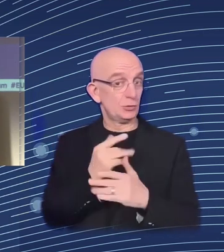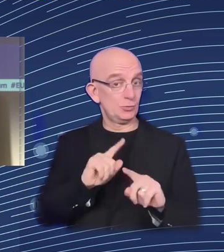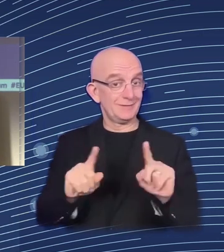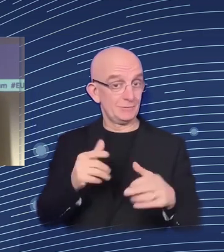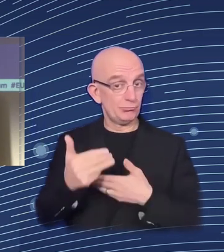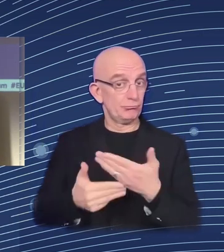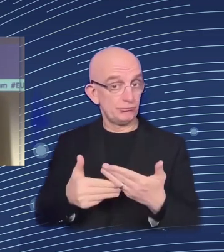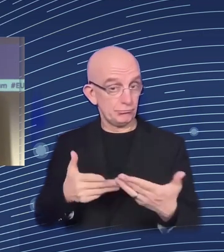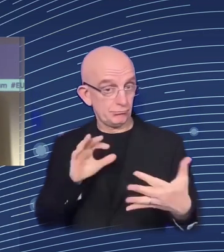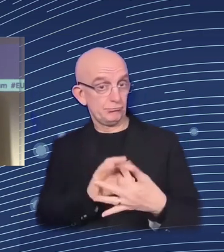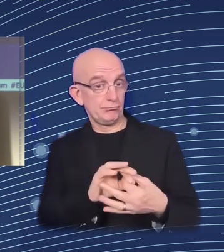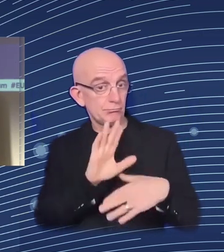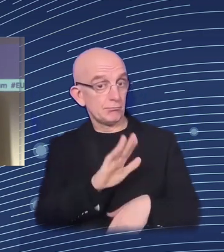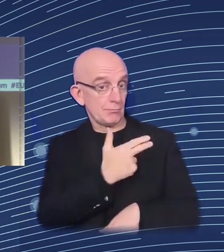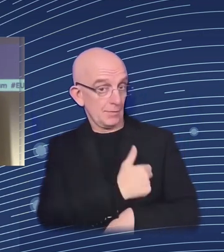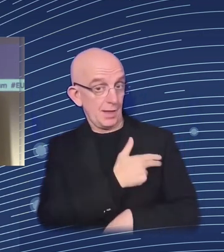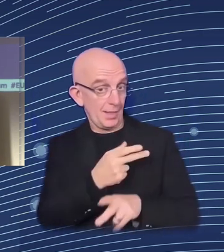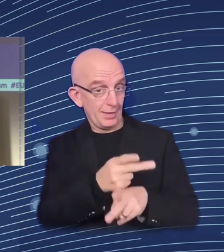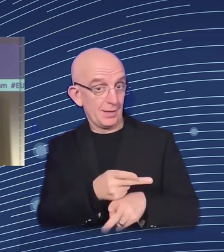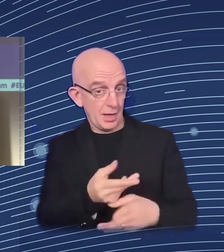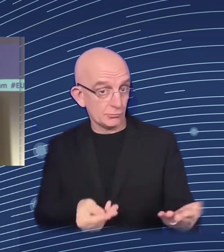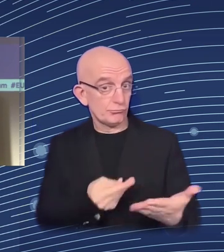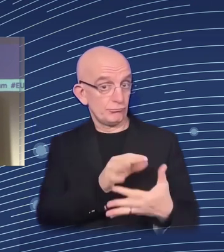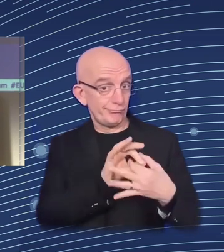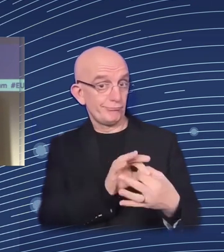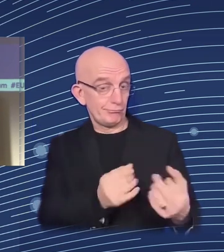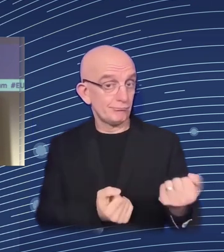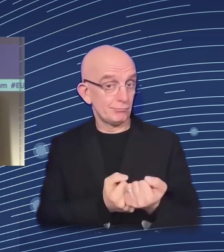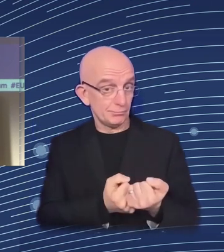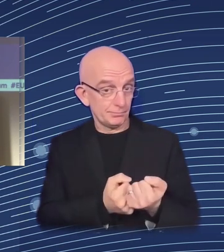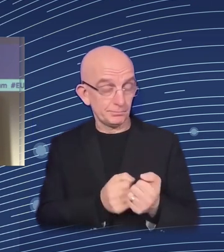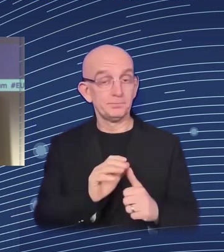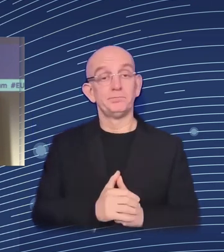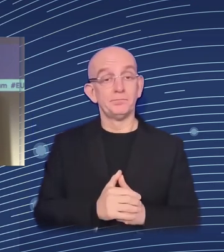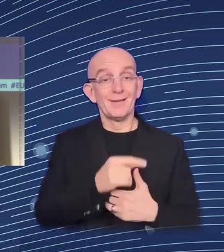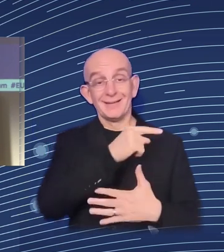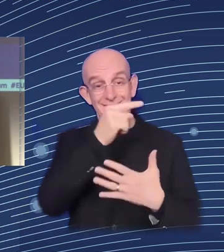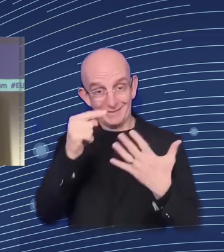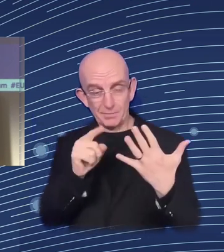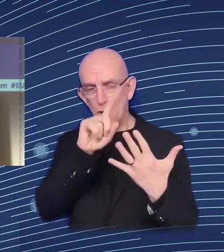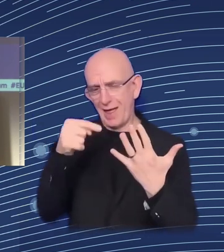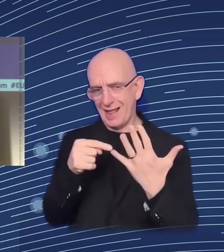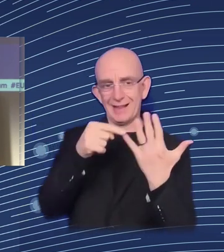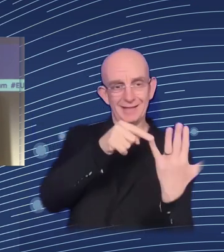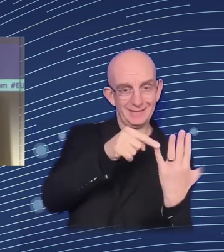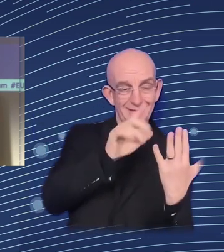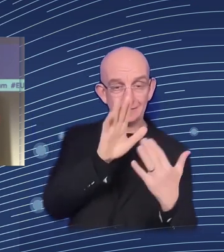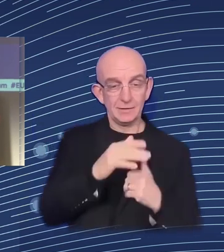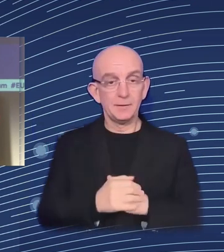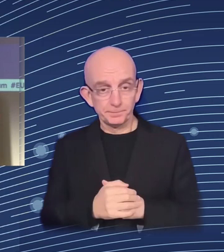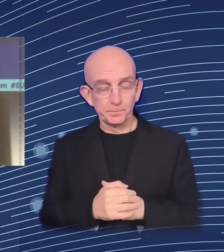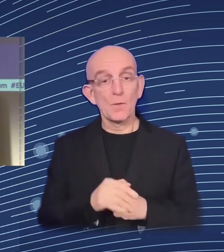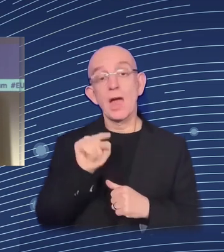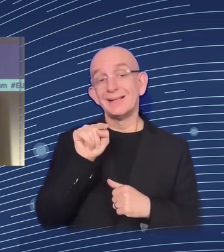many governments are introducing e-gov platforms, for instance, for requesting benefits and